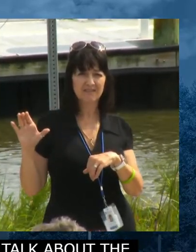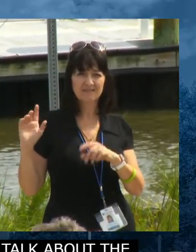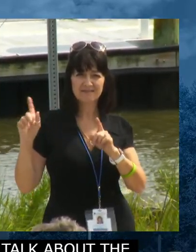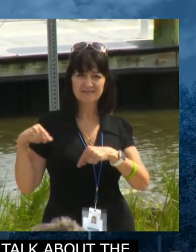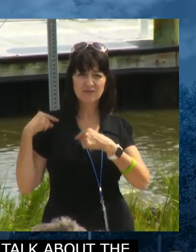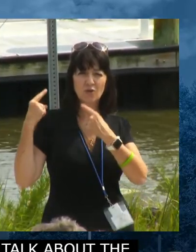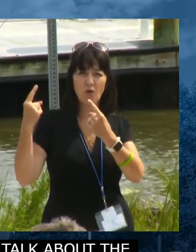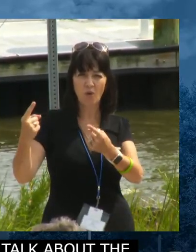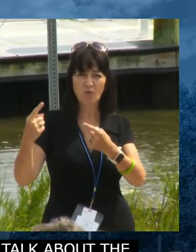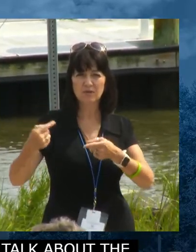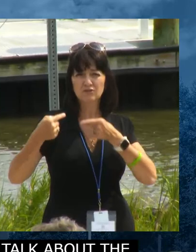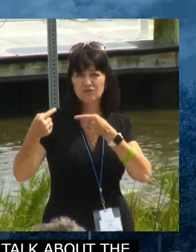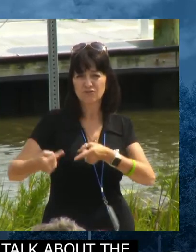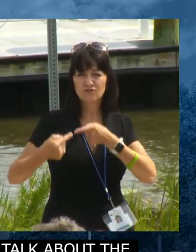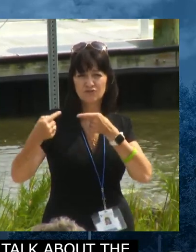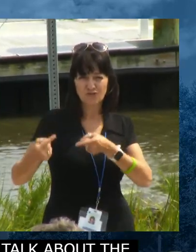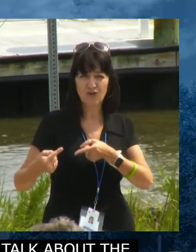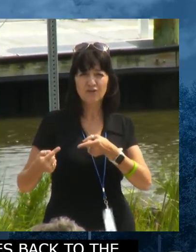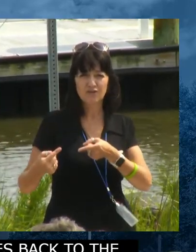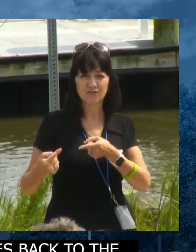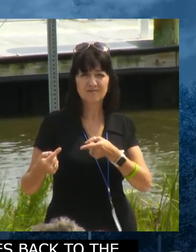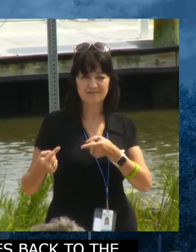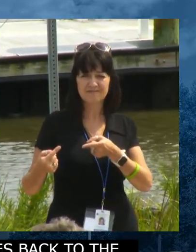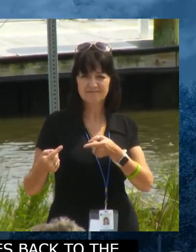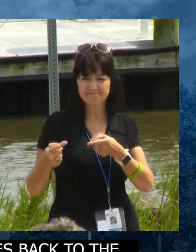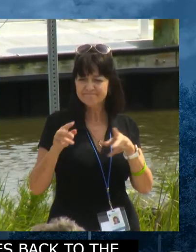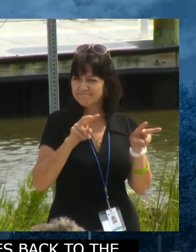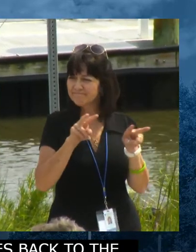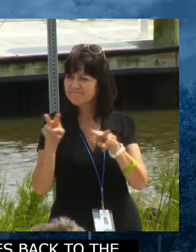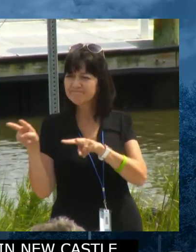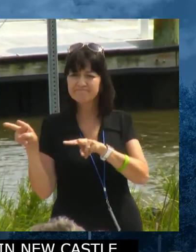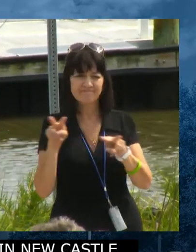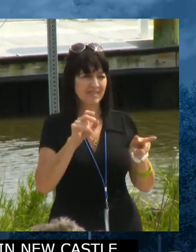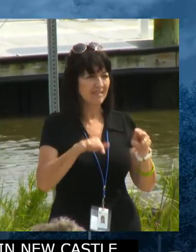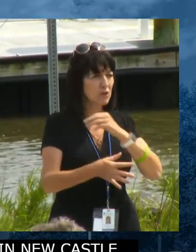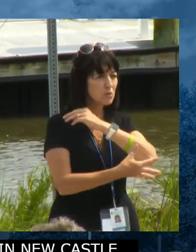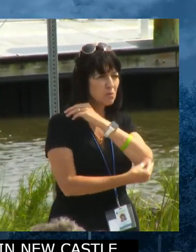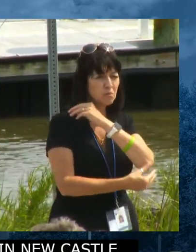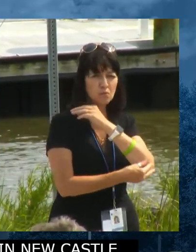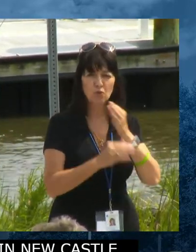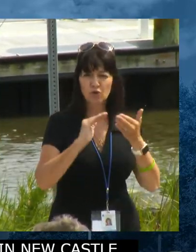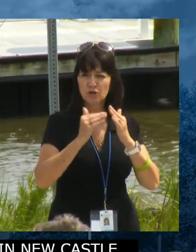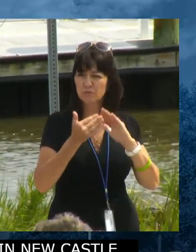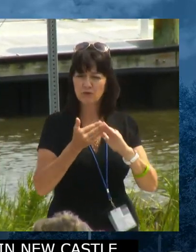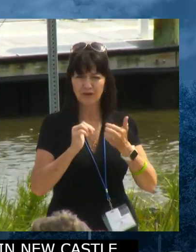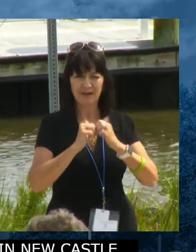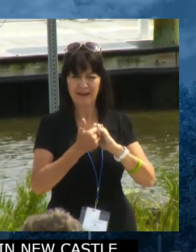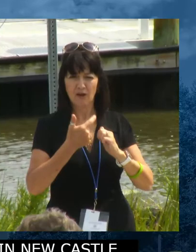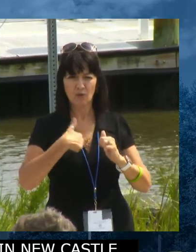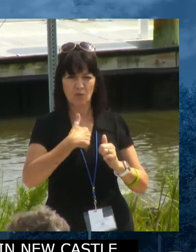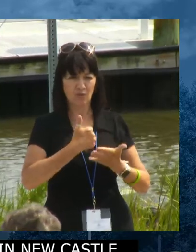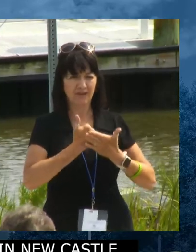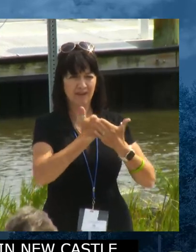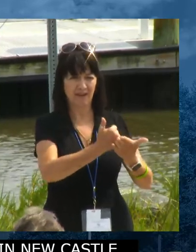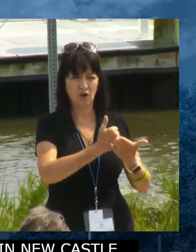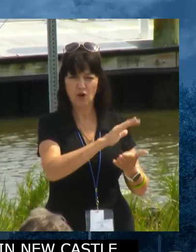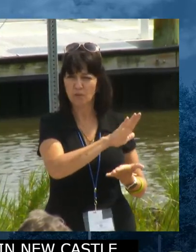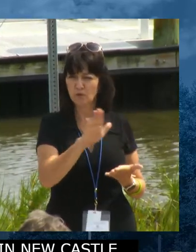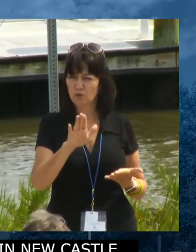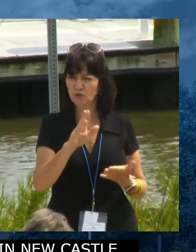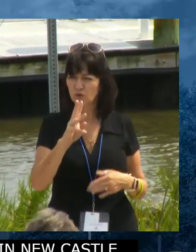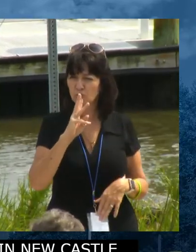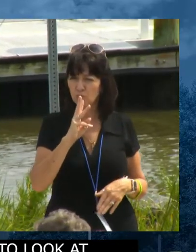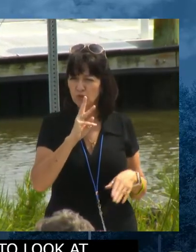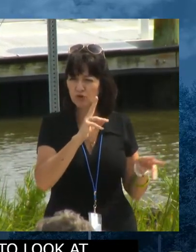struggle to look at these underserved communities and figure out how we can address their water and drinking water issues at the same